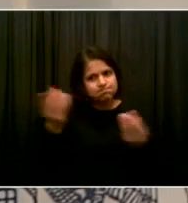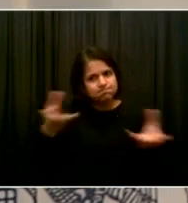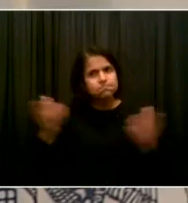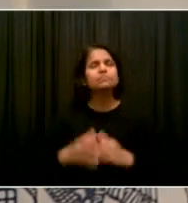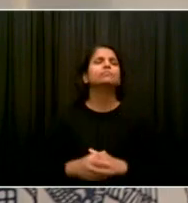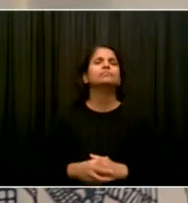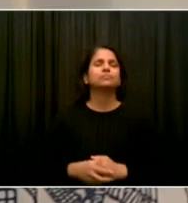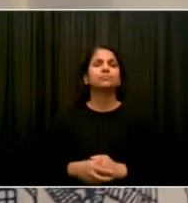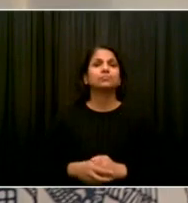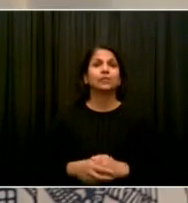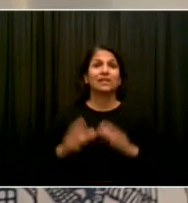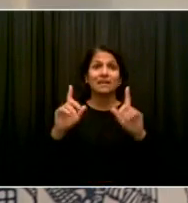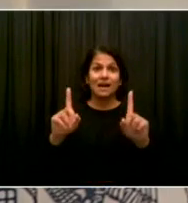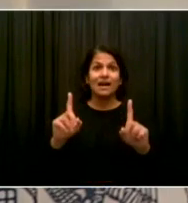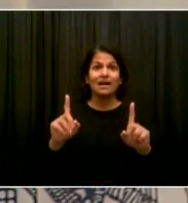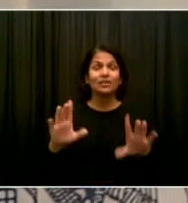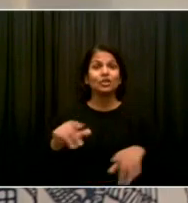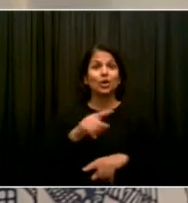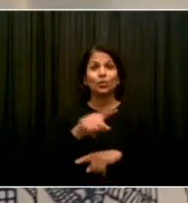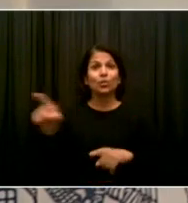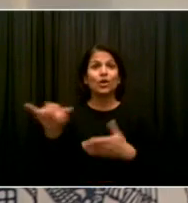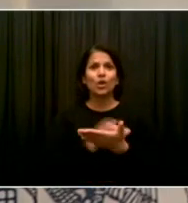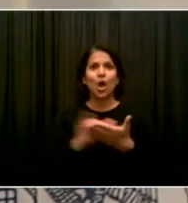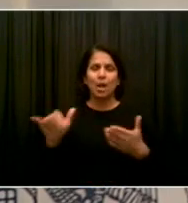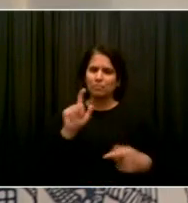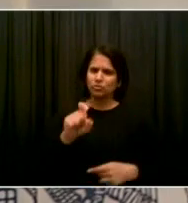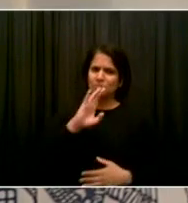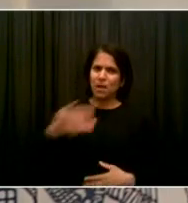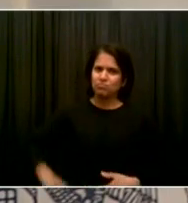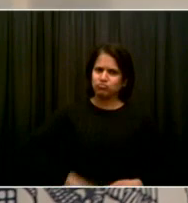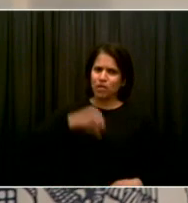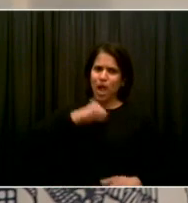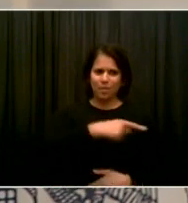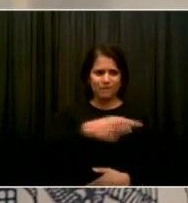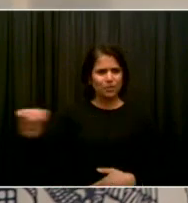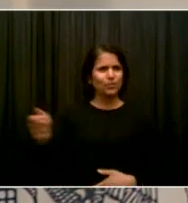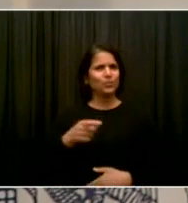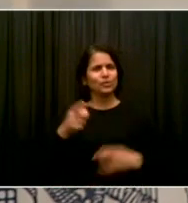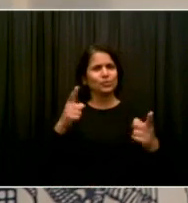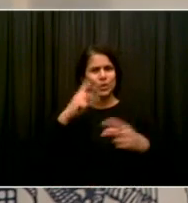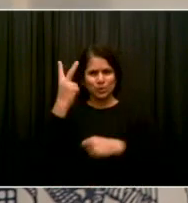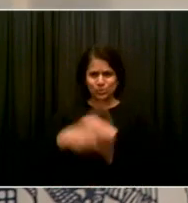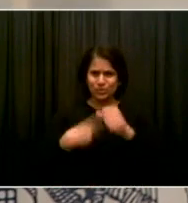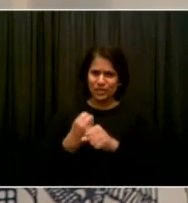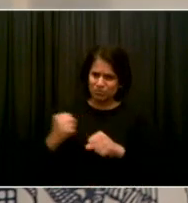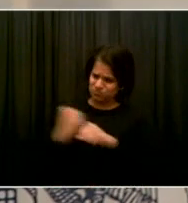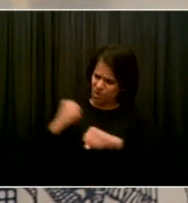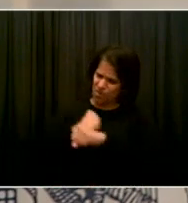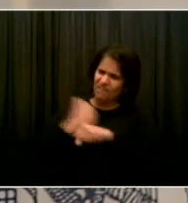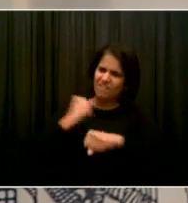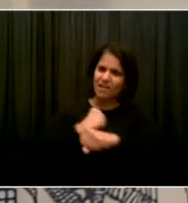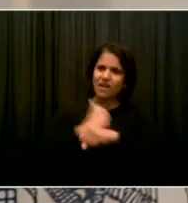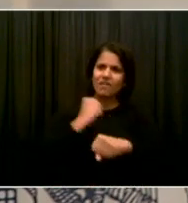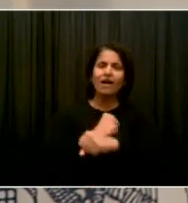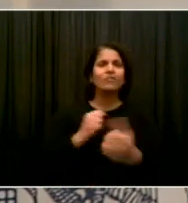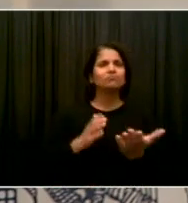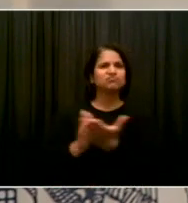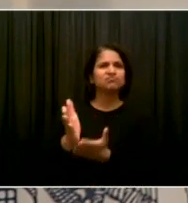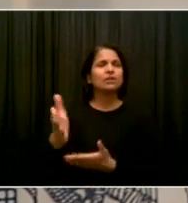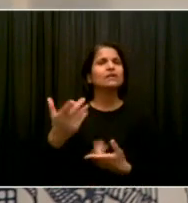so proud of what you have done this last two years to fight through this challenge. I think that last uh, dialogue we heard,